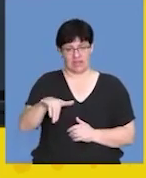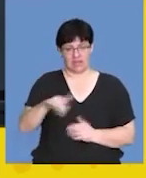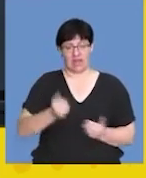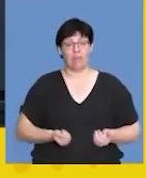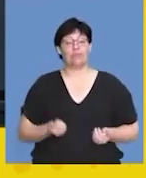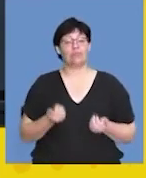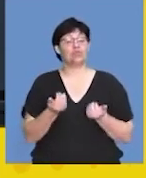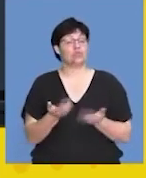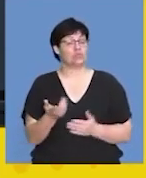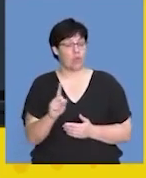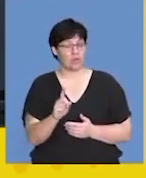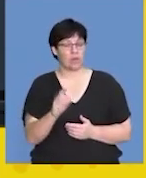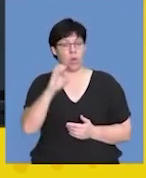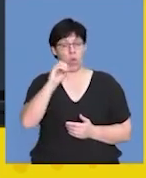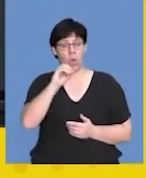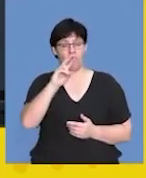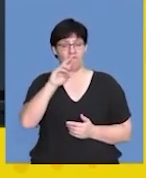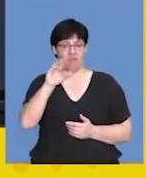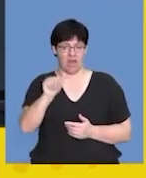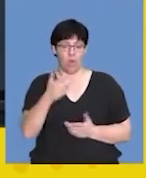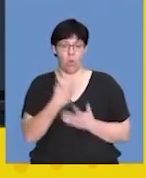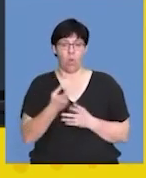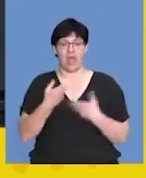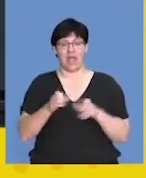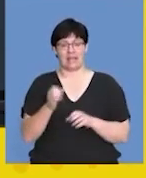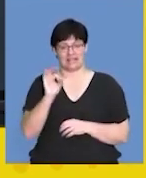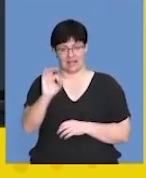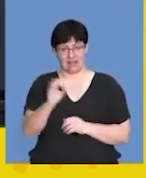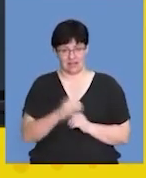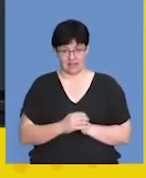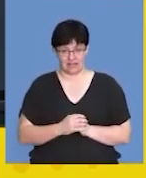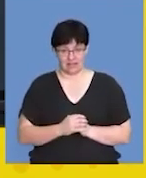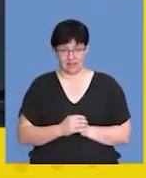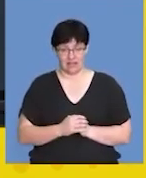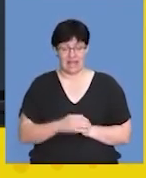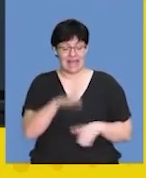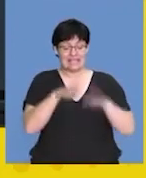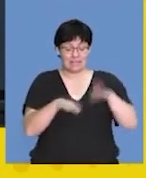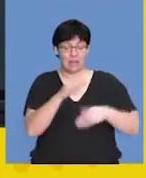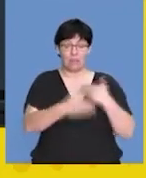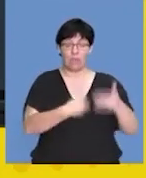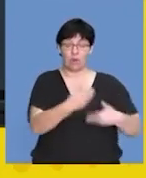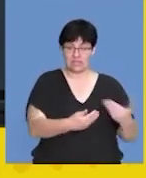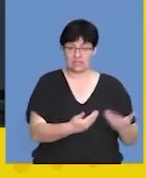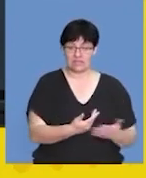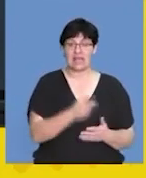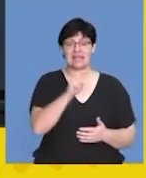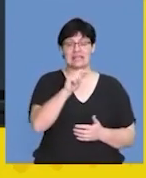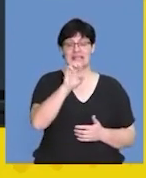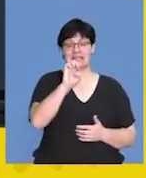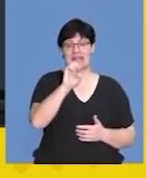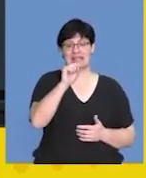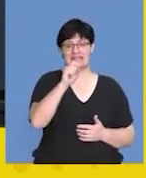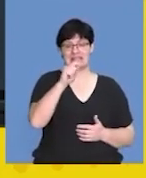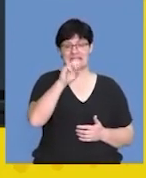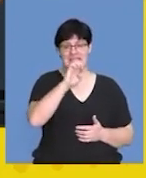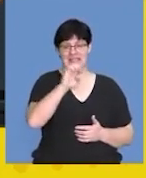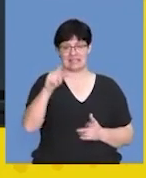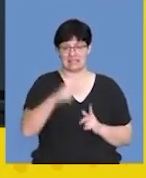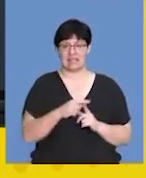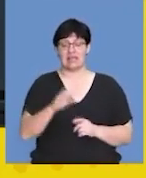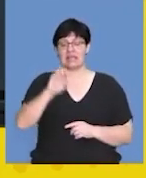the ova or the egg cell. We also know that a similar process occurs in the testes, and that is called